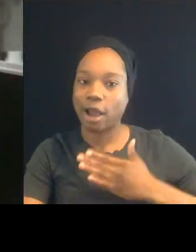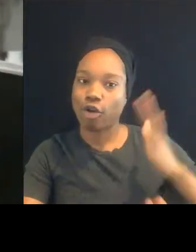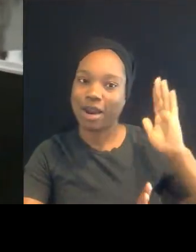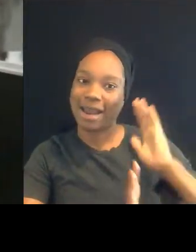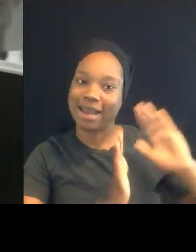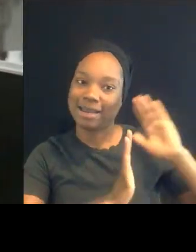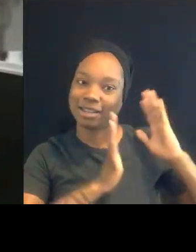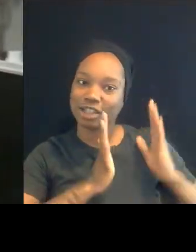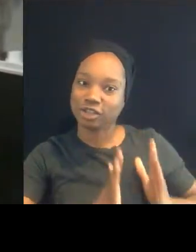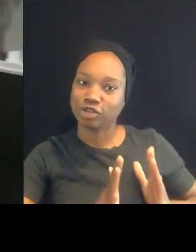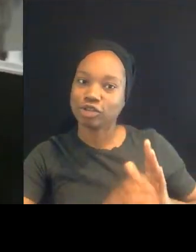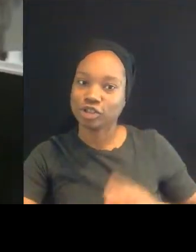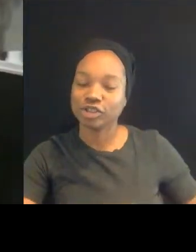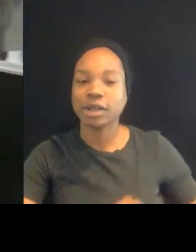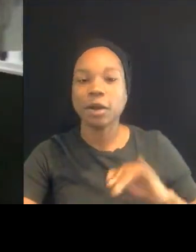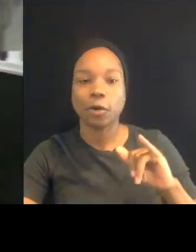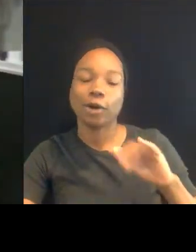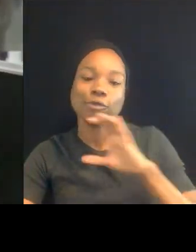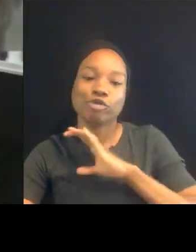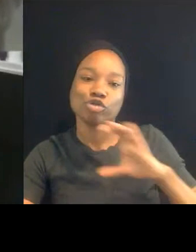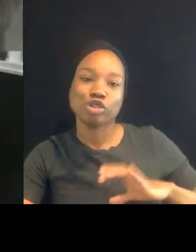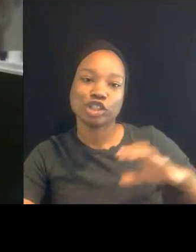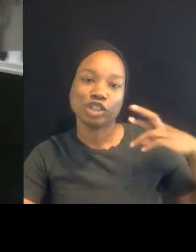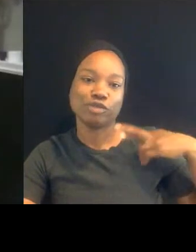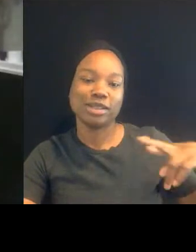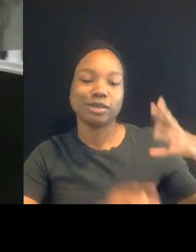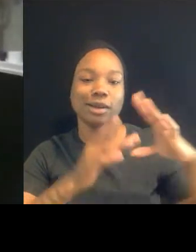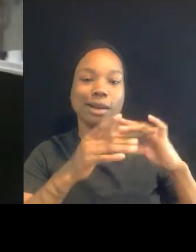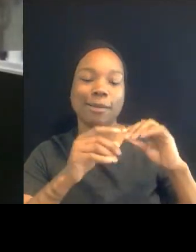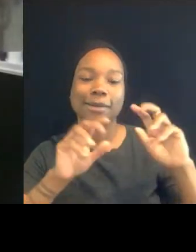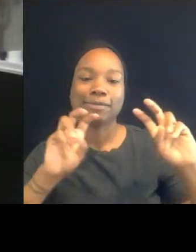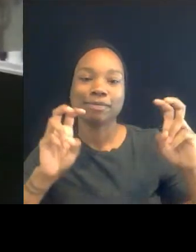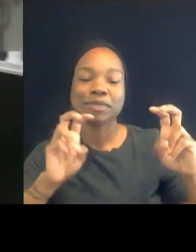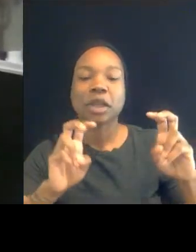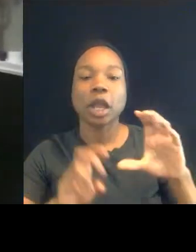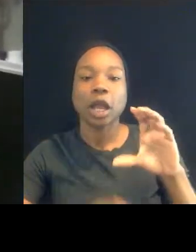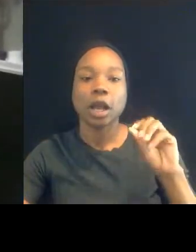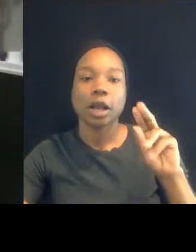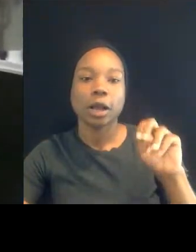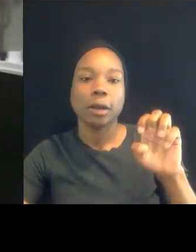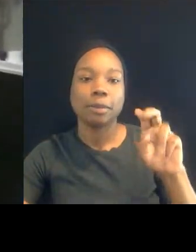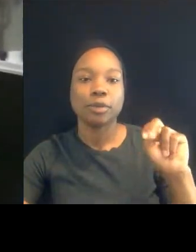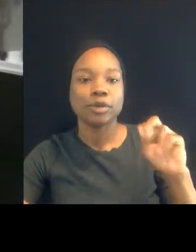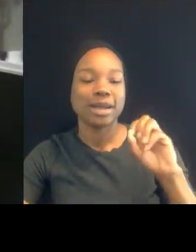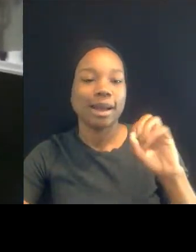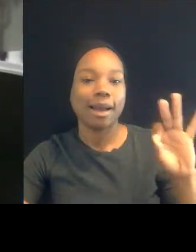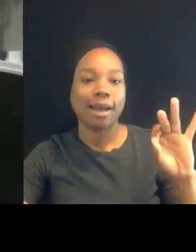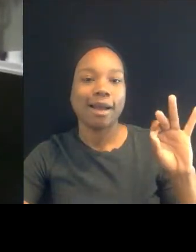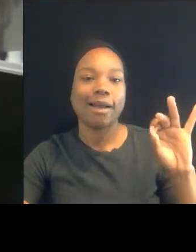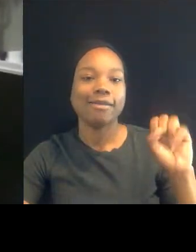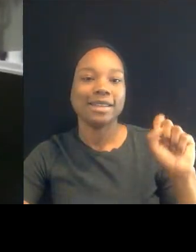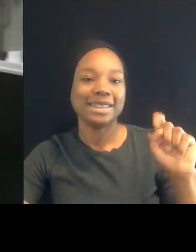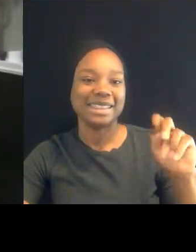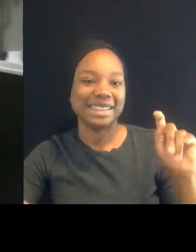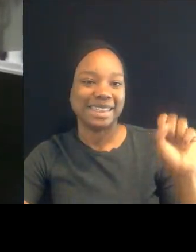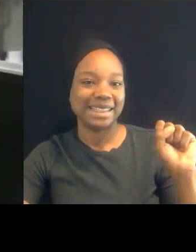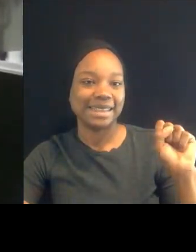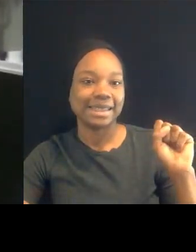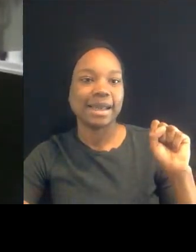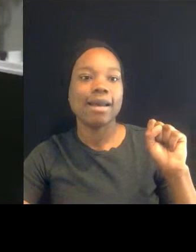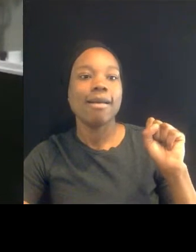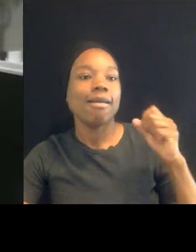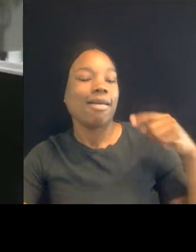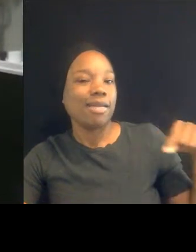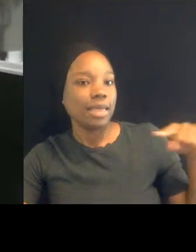as we would say in Christianity, intend for us to do well, and are rooting for us, and are our strength behind us.